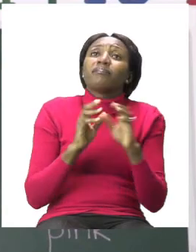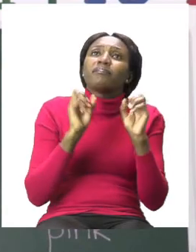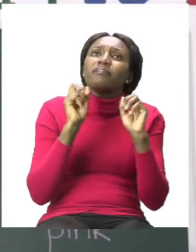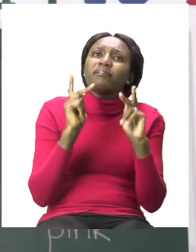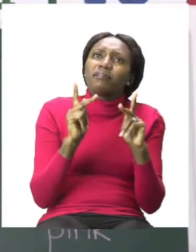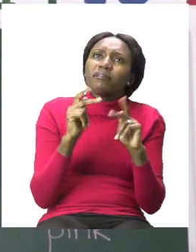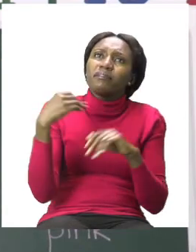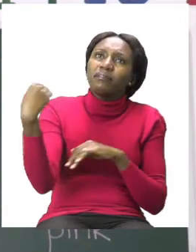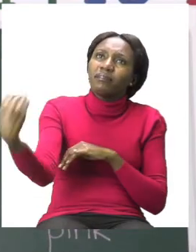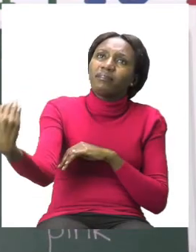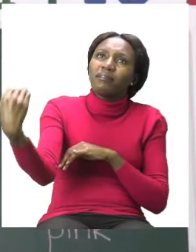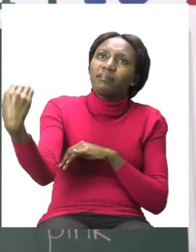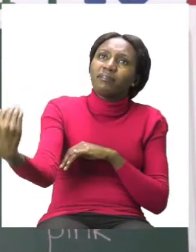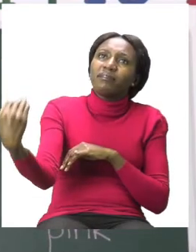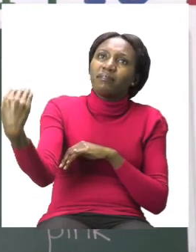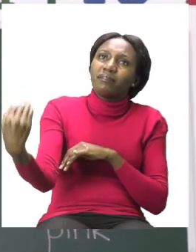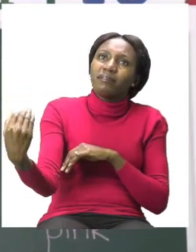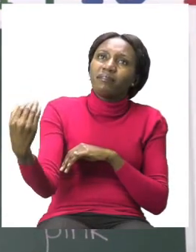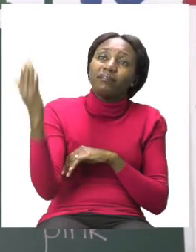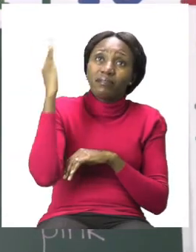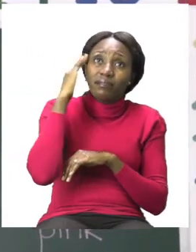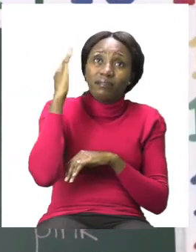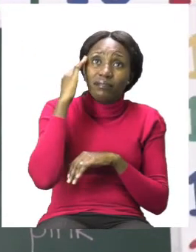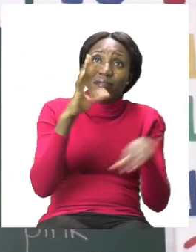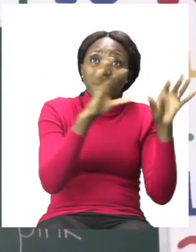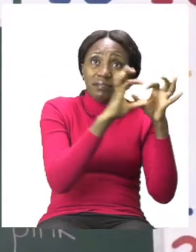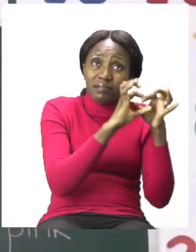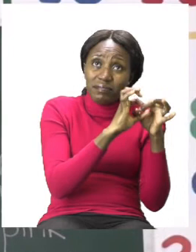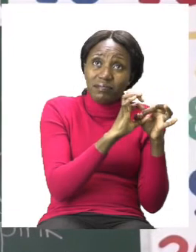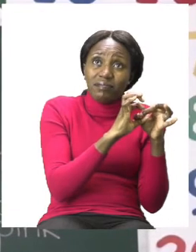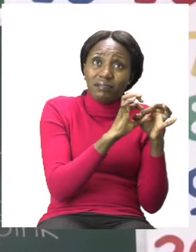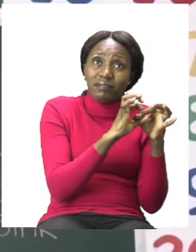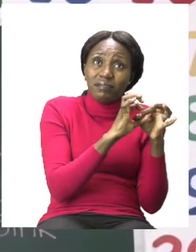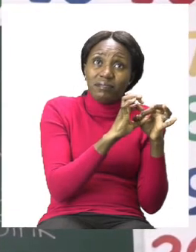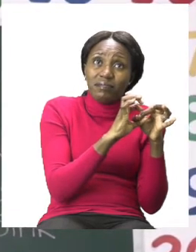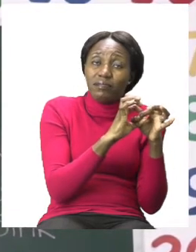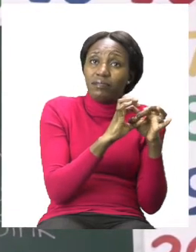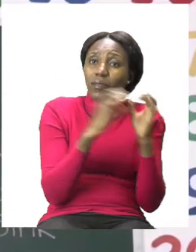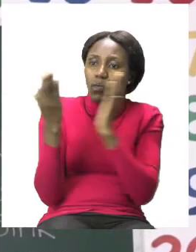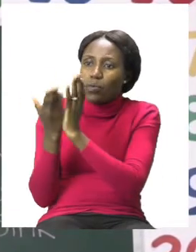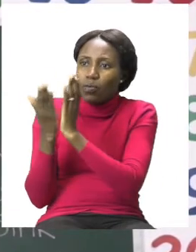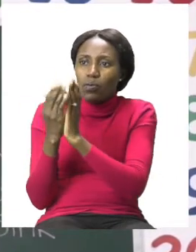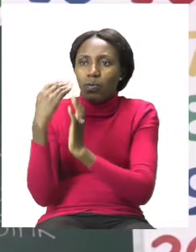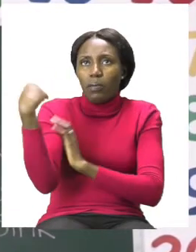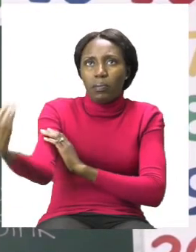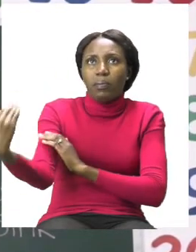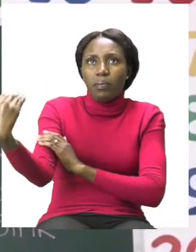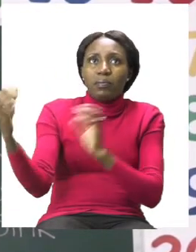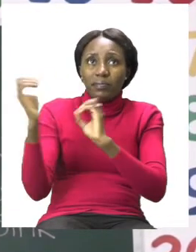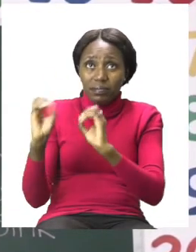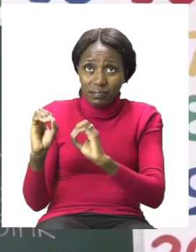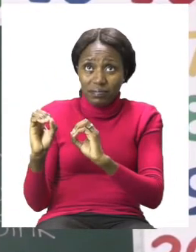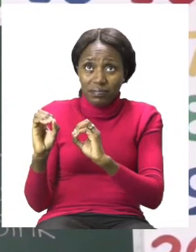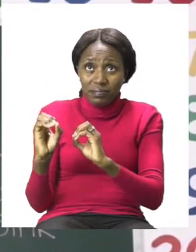bed we know that we sleep at home. We do not have beds at school. So I'm going to stick